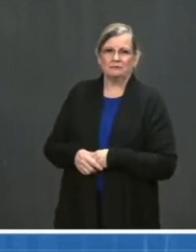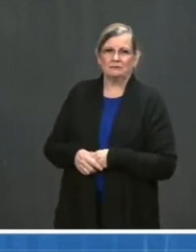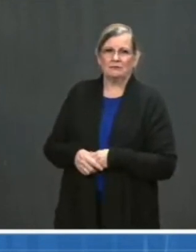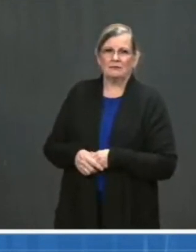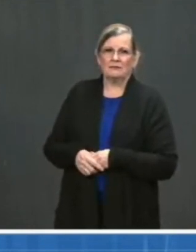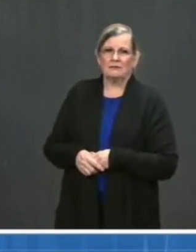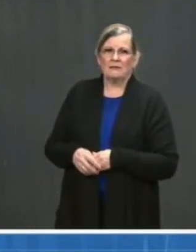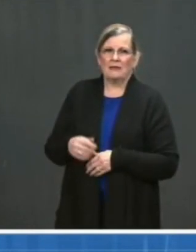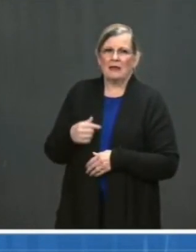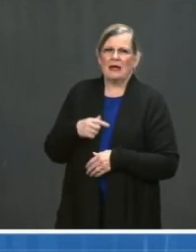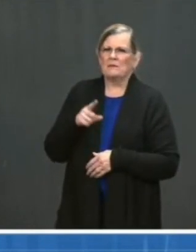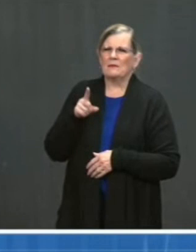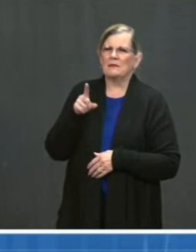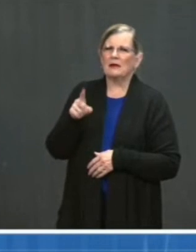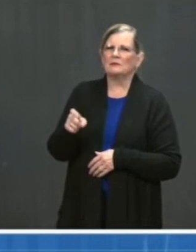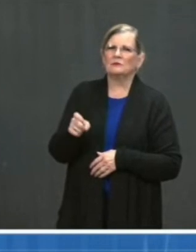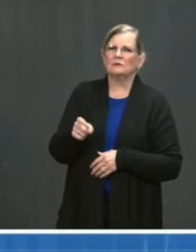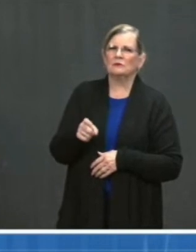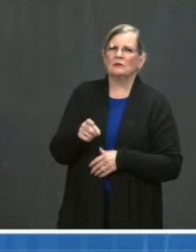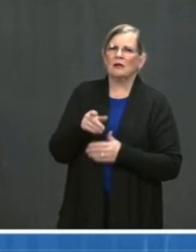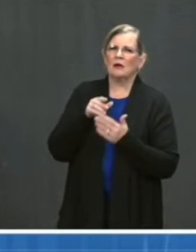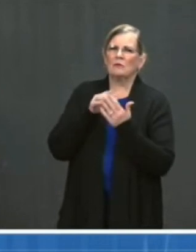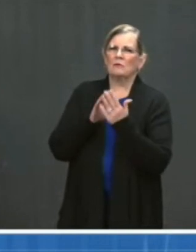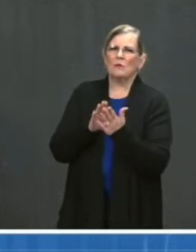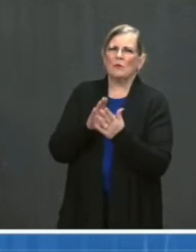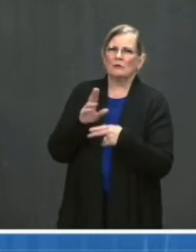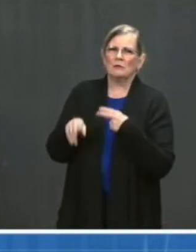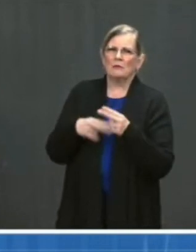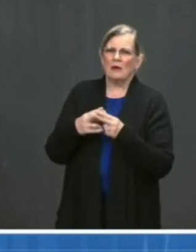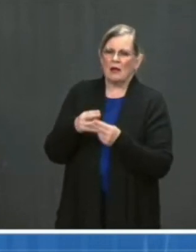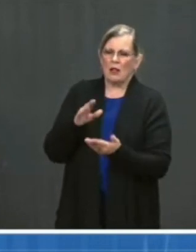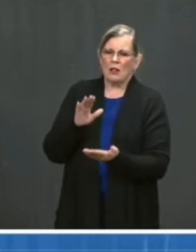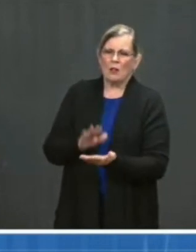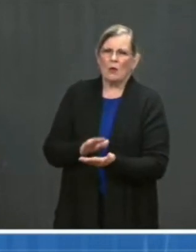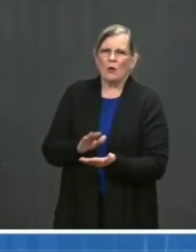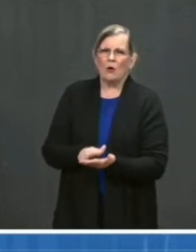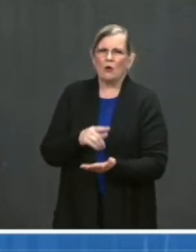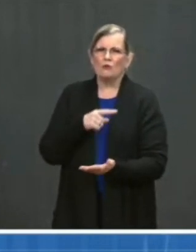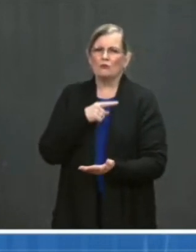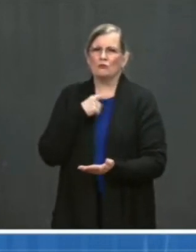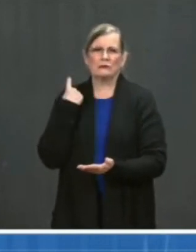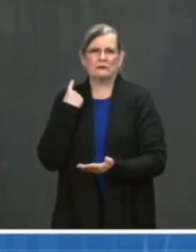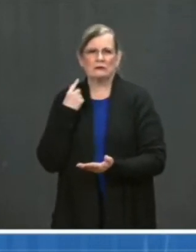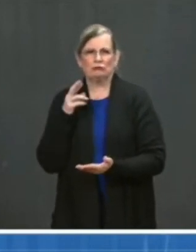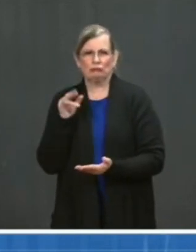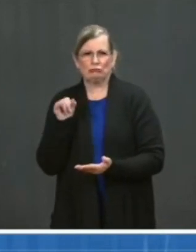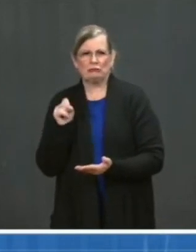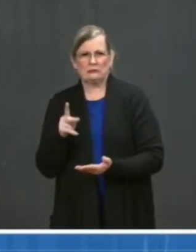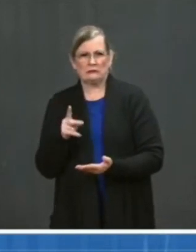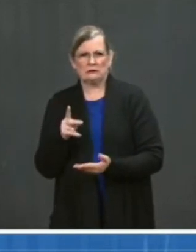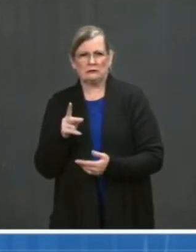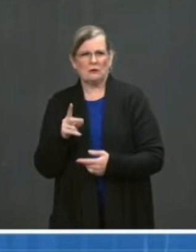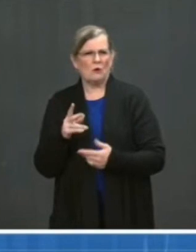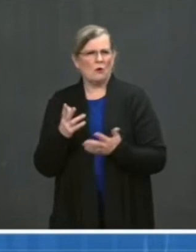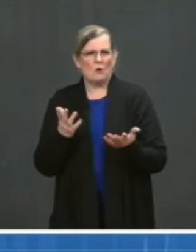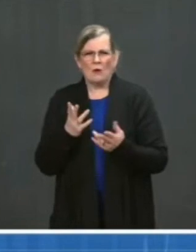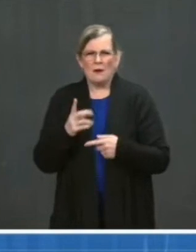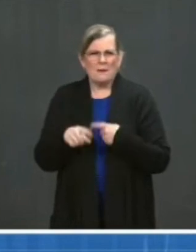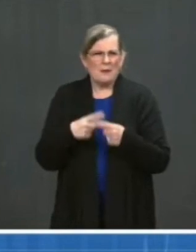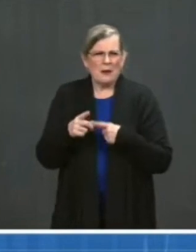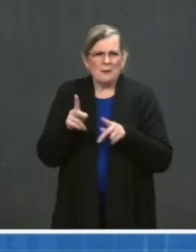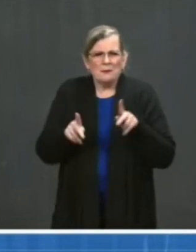fully vaccinated individuals, but what do we know about the risk to unvaccinated individuals who might also be traveling?